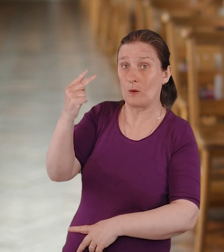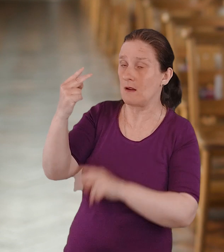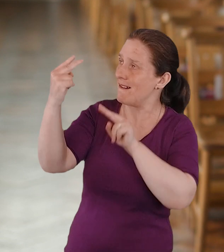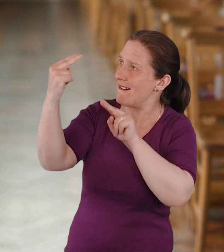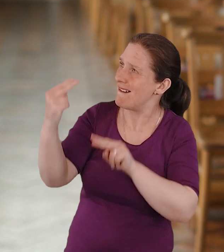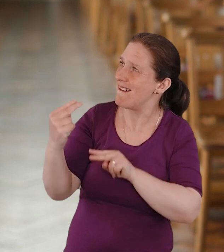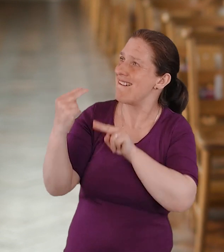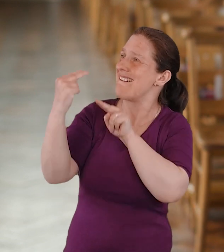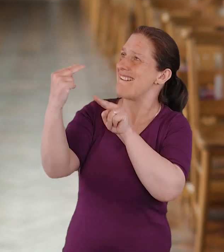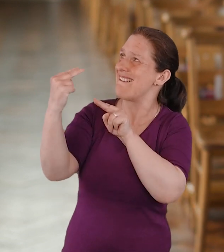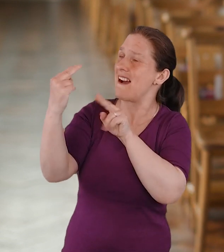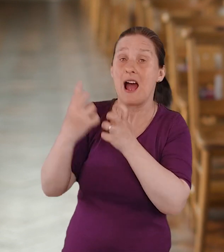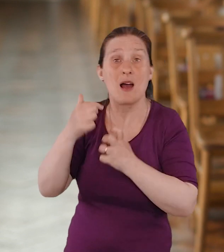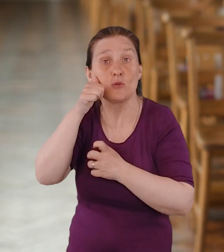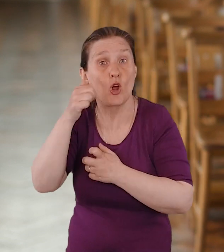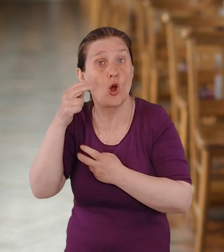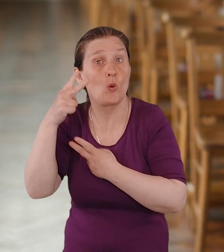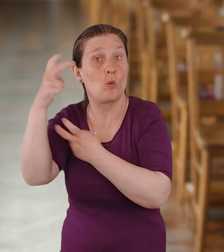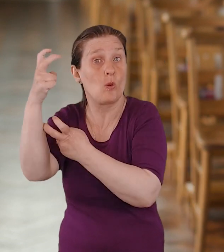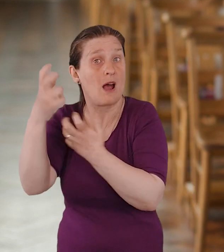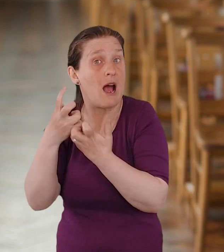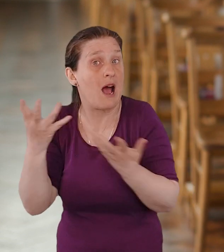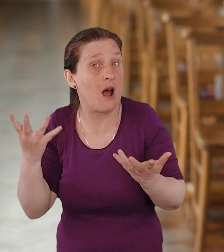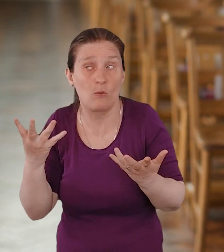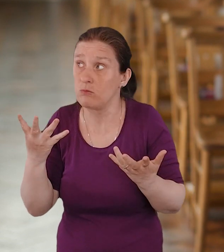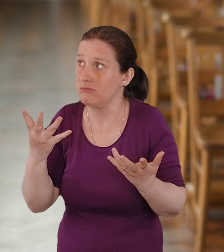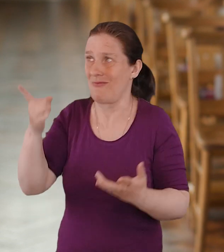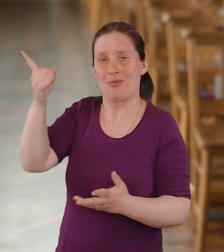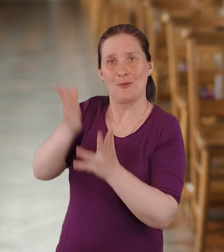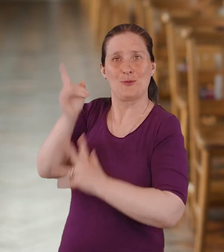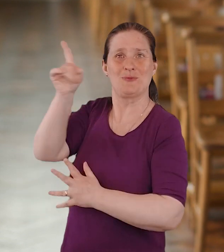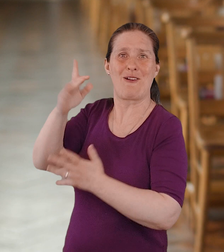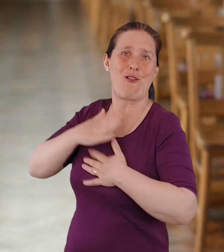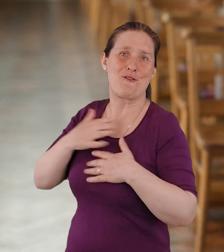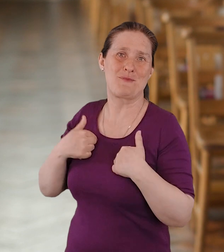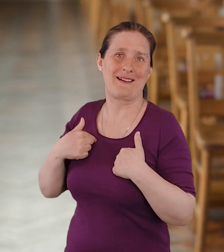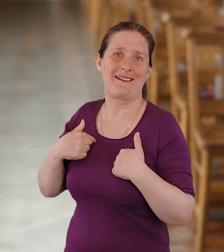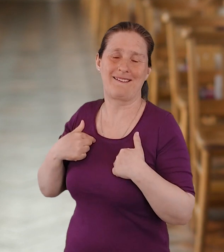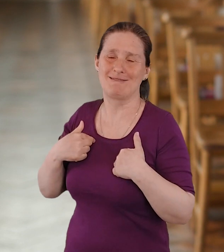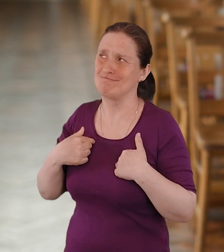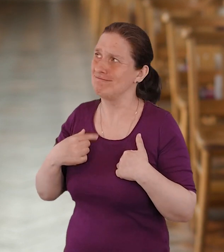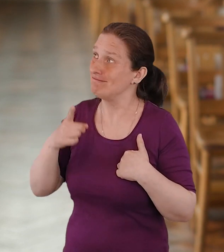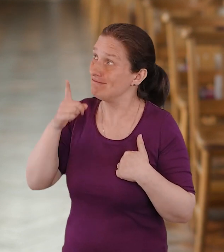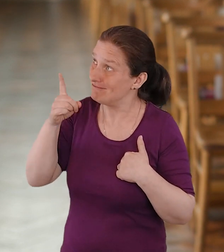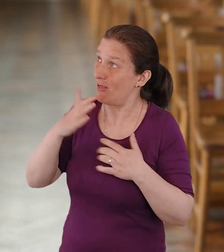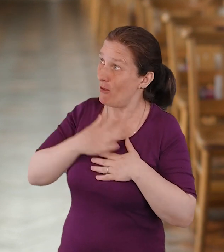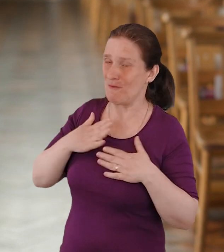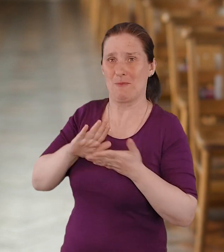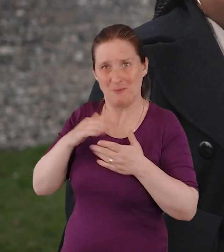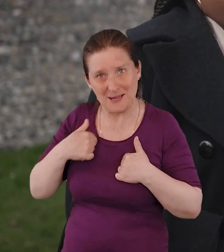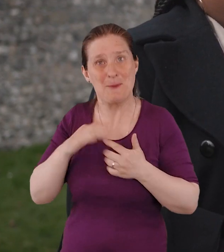Because I know he loves me. I know he loves me. And because he loves me, he's listening.